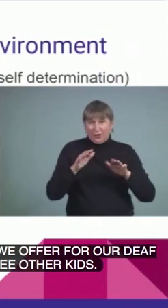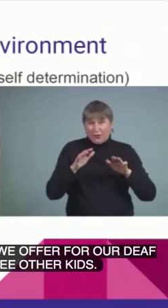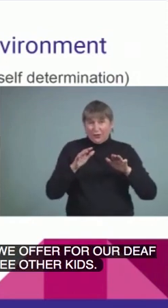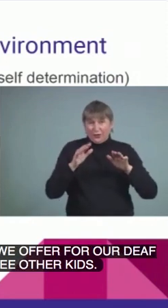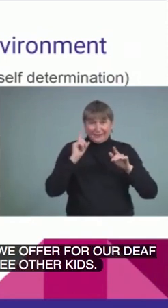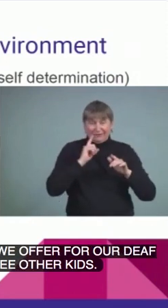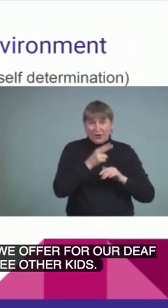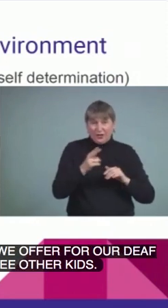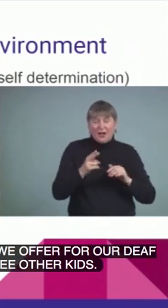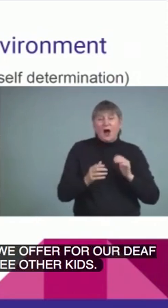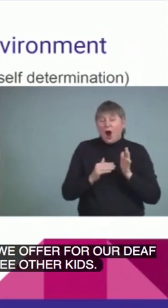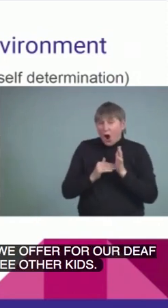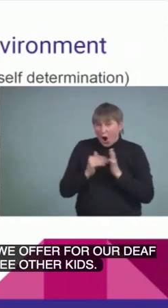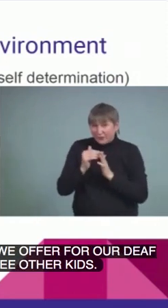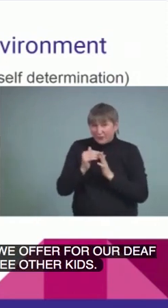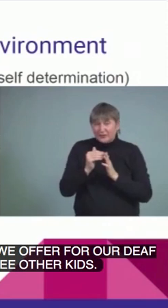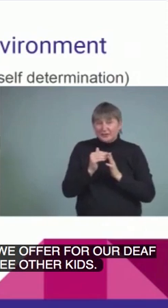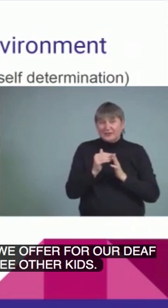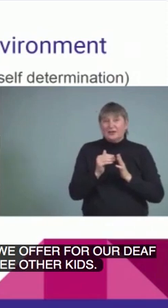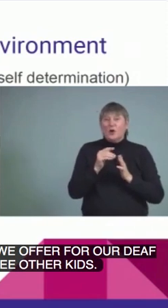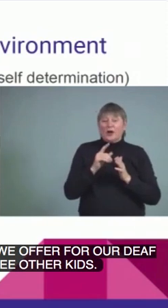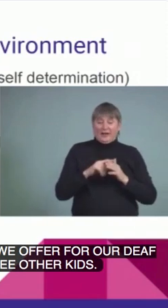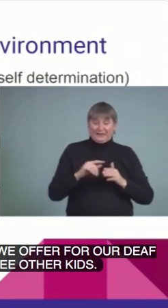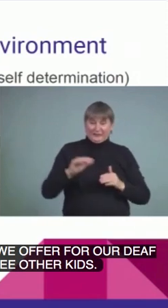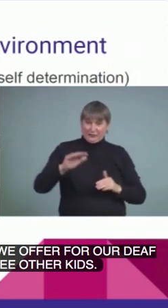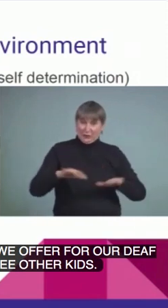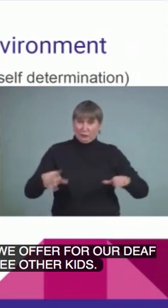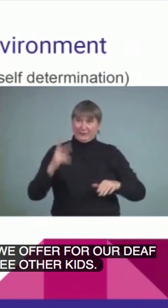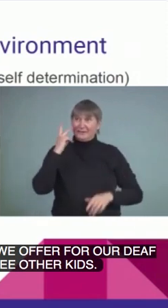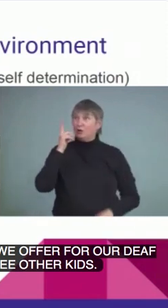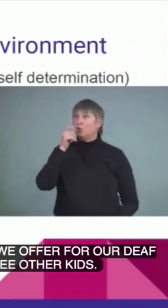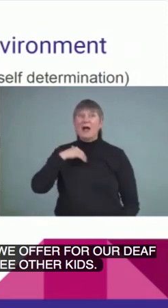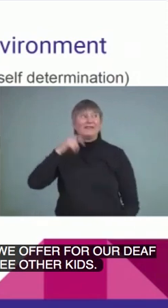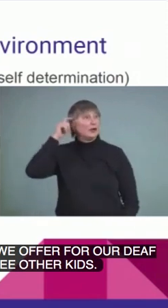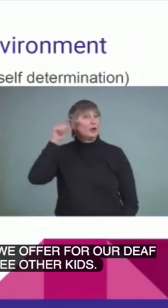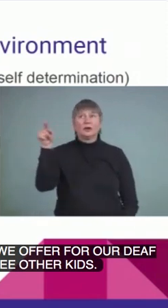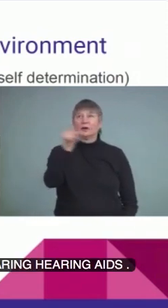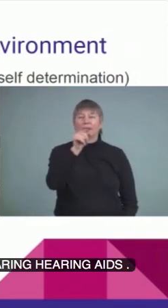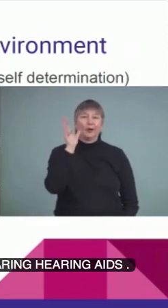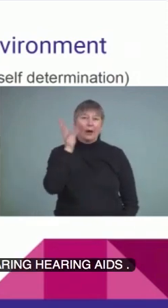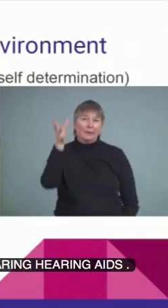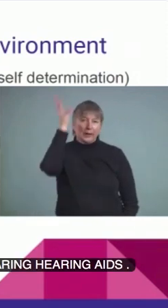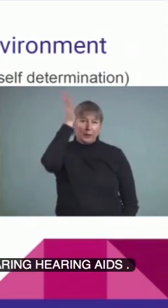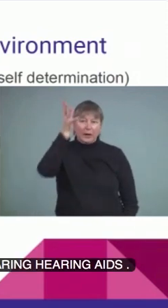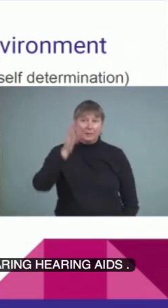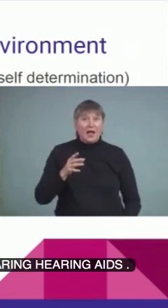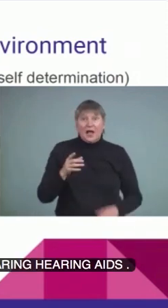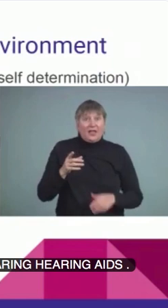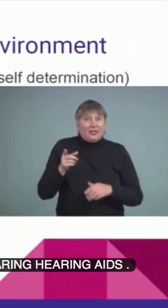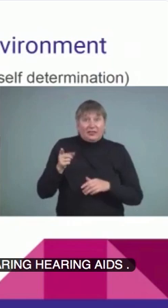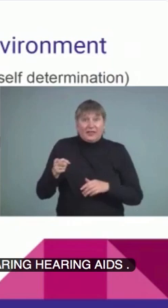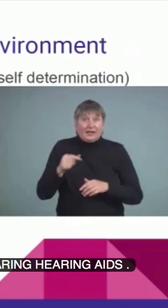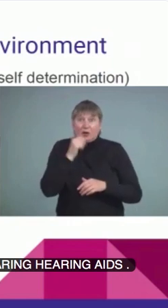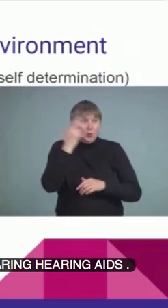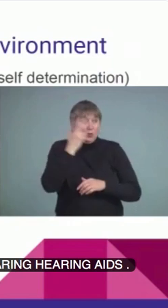see only grandparents wearing hearing aids. They didn't know that young children or even babies, for that matter,